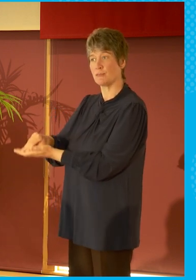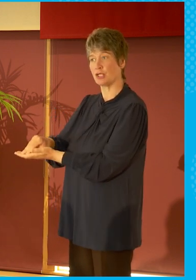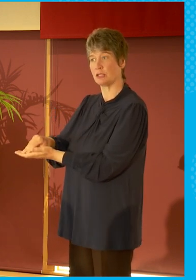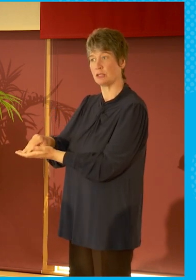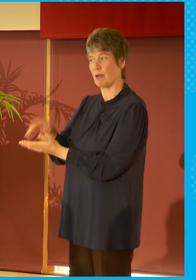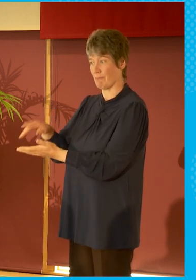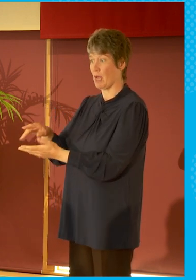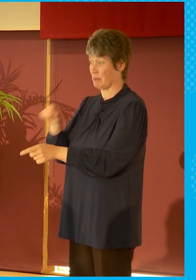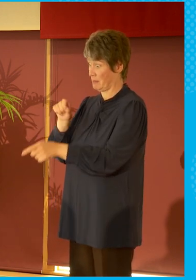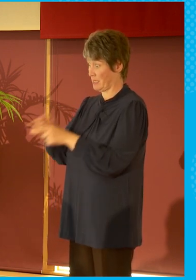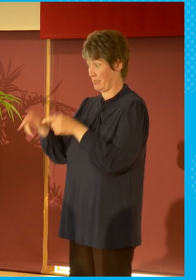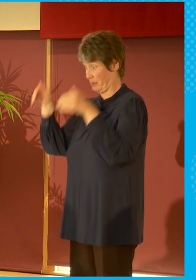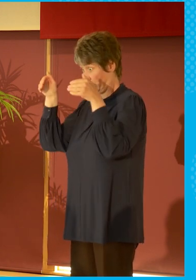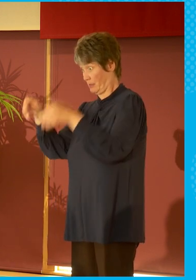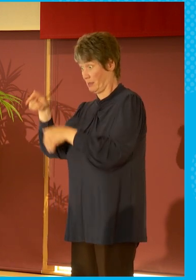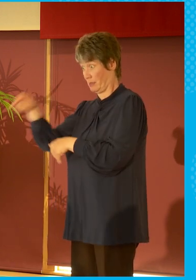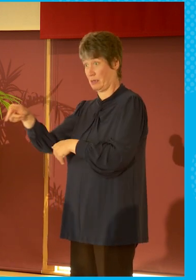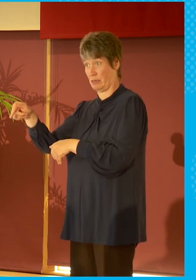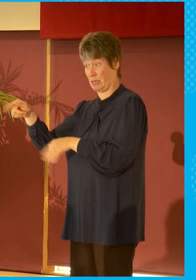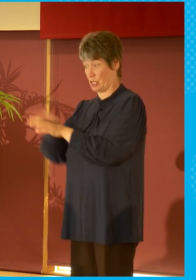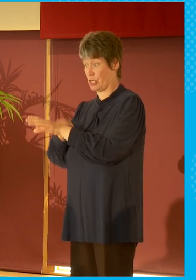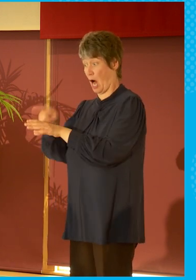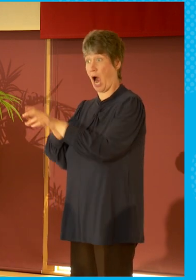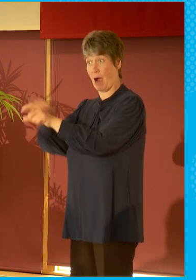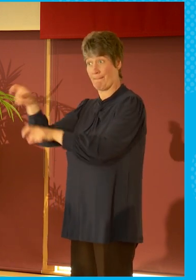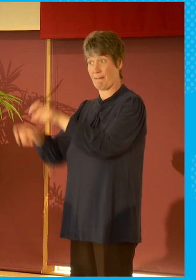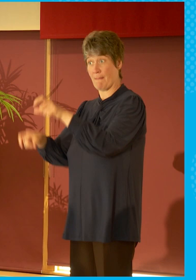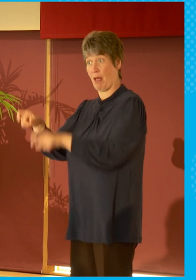particularly marked amongst younger generations.